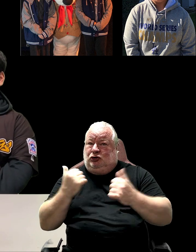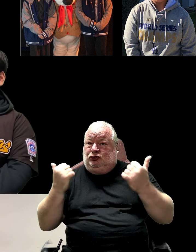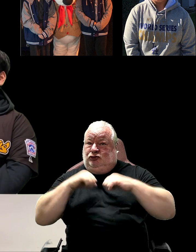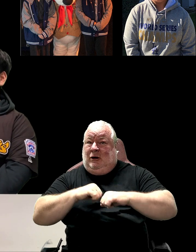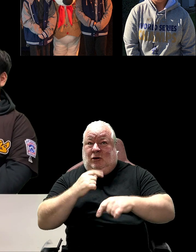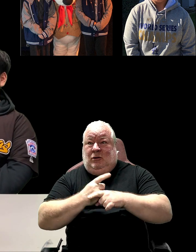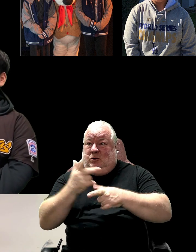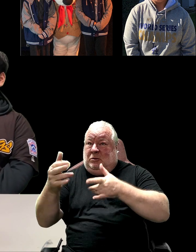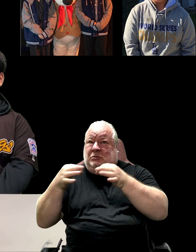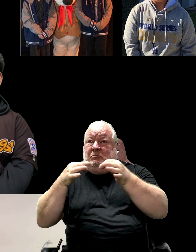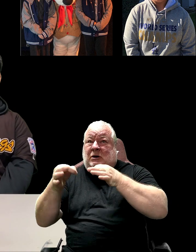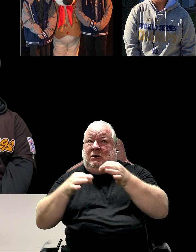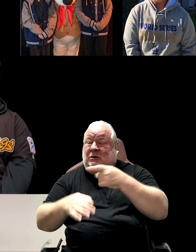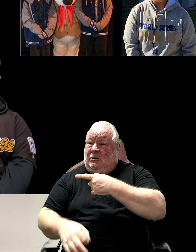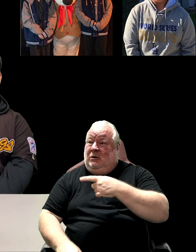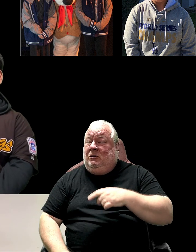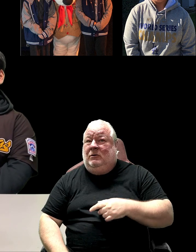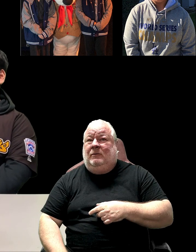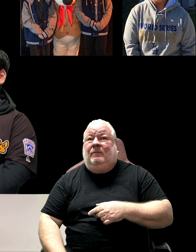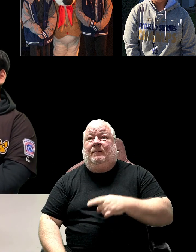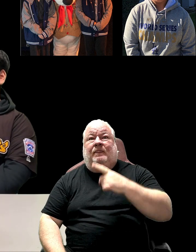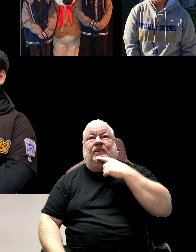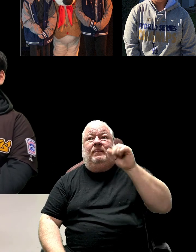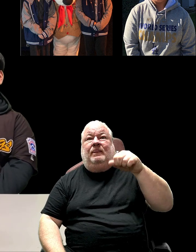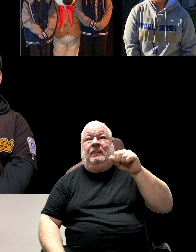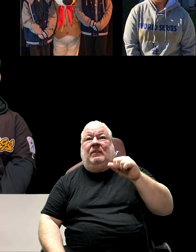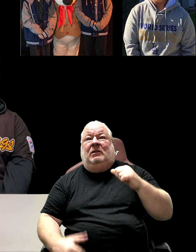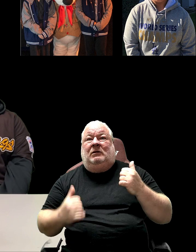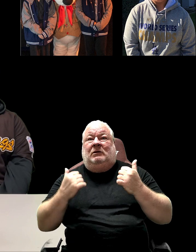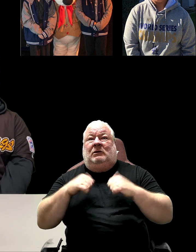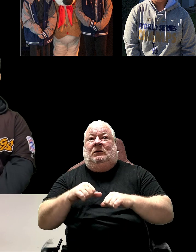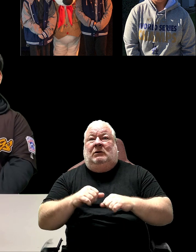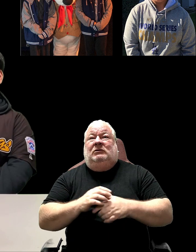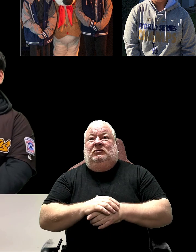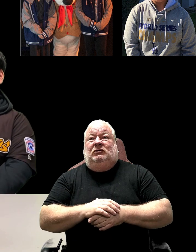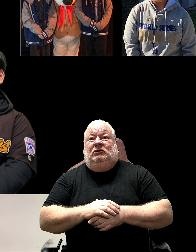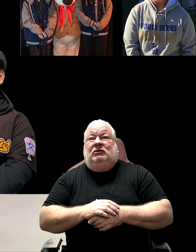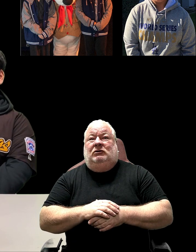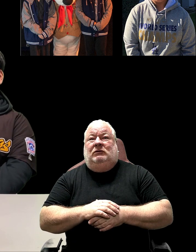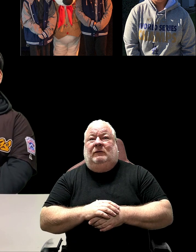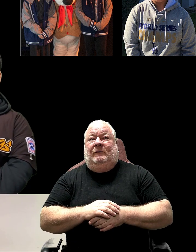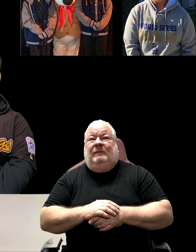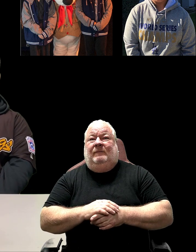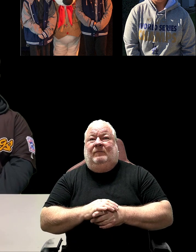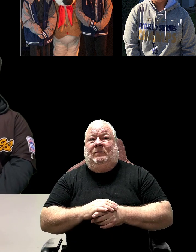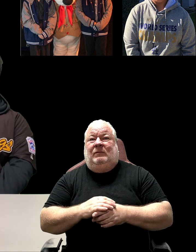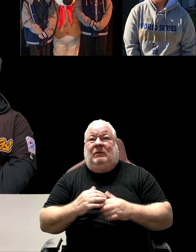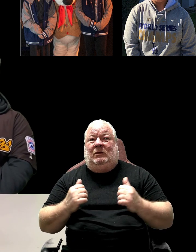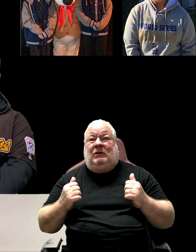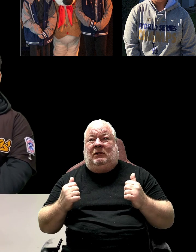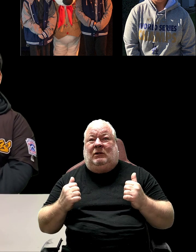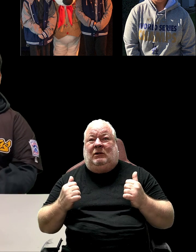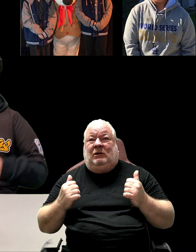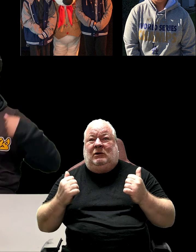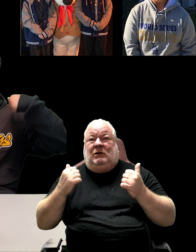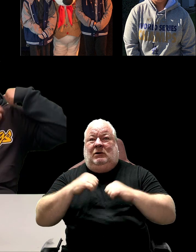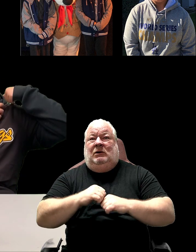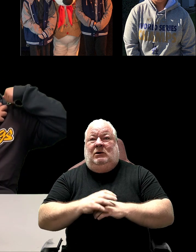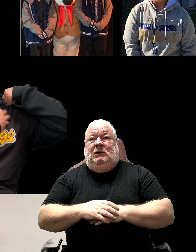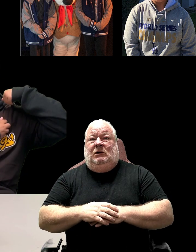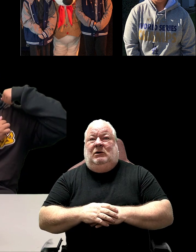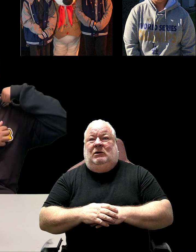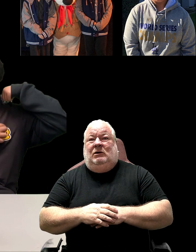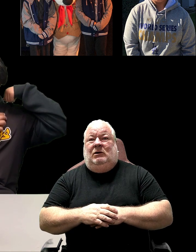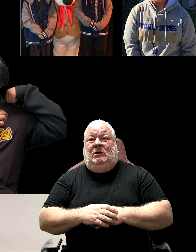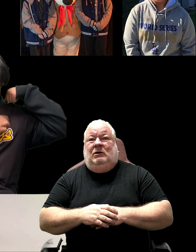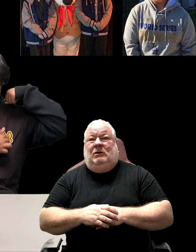jacket. Do you want to talk about that, Roman? The jacket, I would say, it's not just like really watery. There's like a